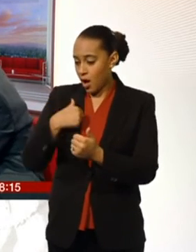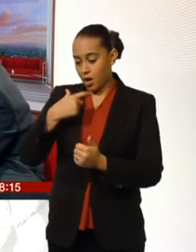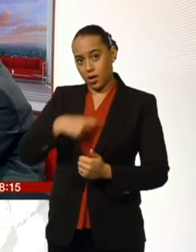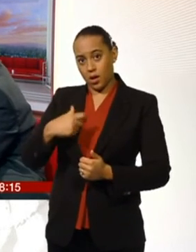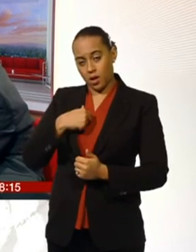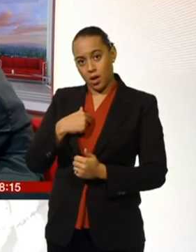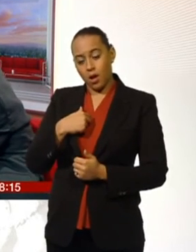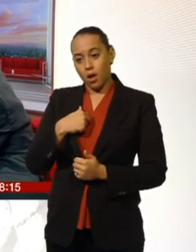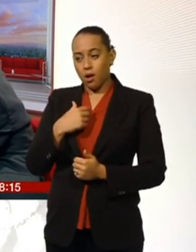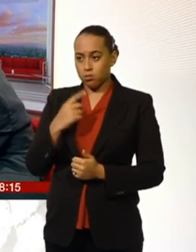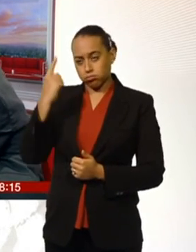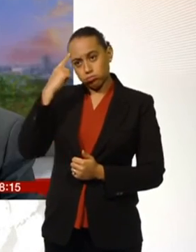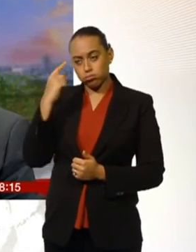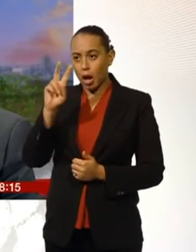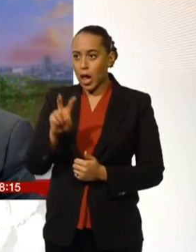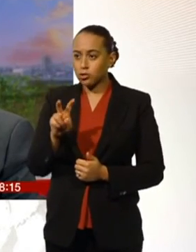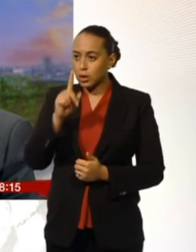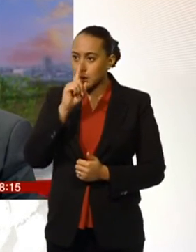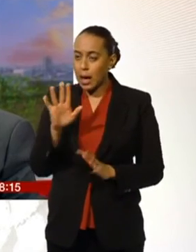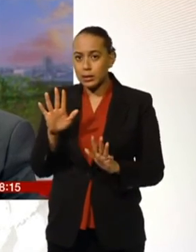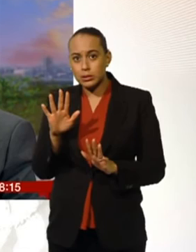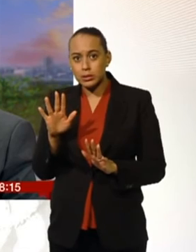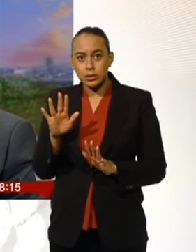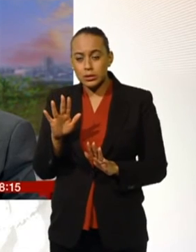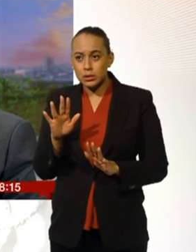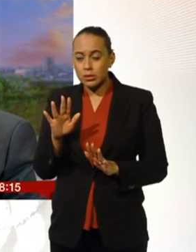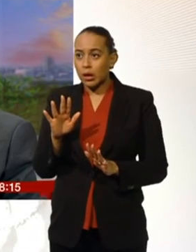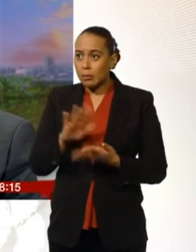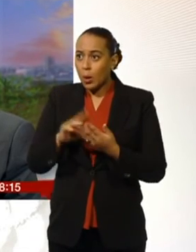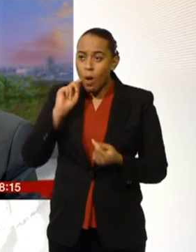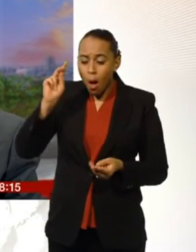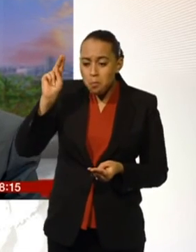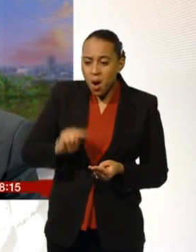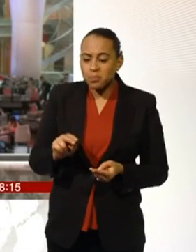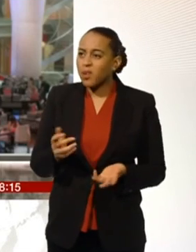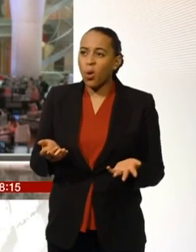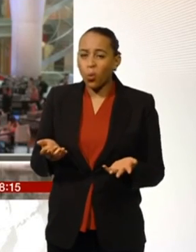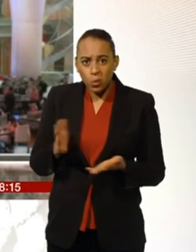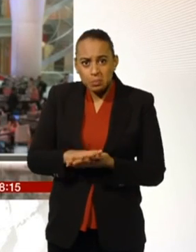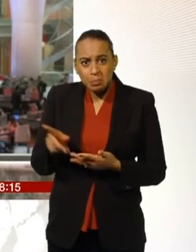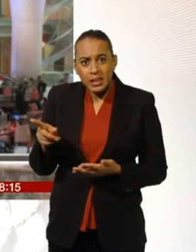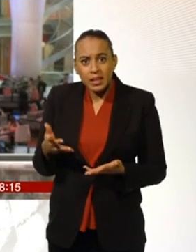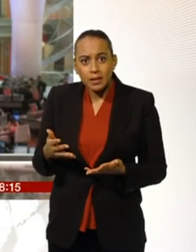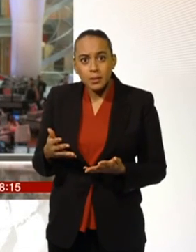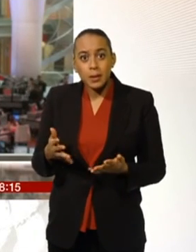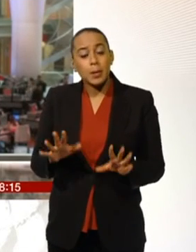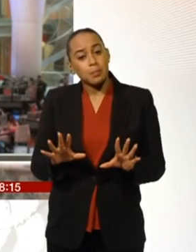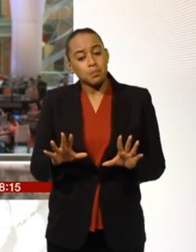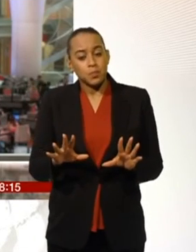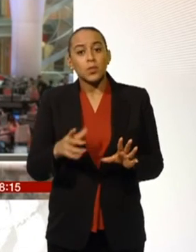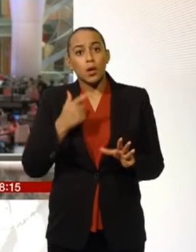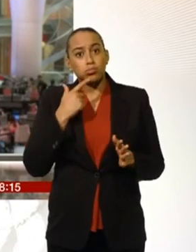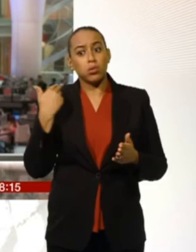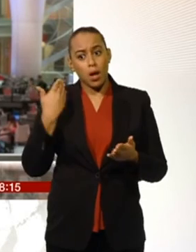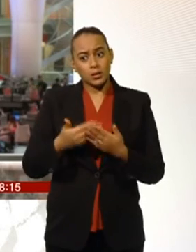watching this this morning I'm thinking don't hold your breath if you think the prices are going to come down. Well no I think that's the point Charlie that prices have come